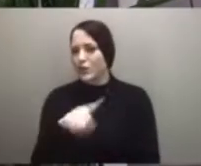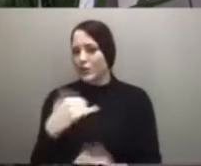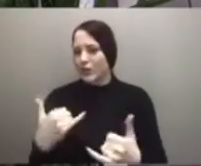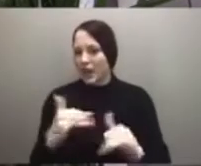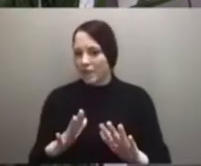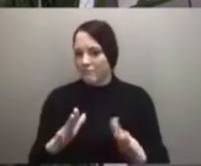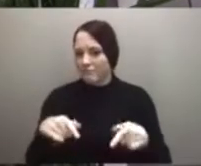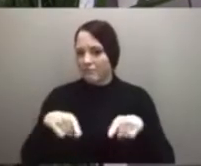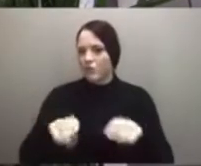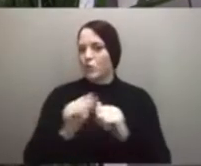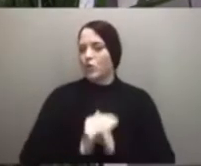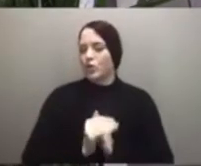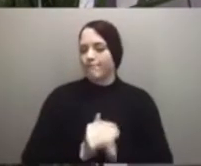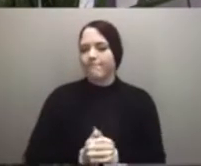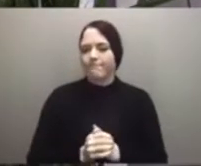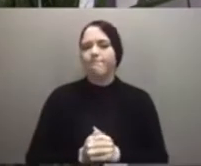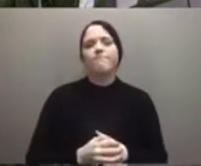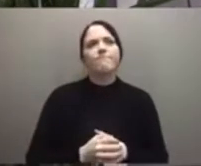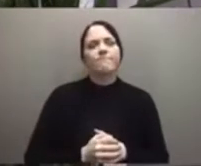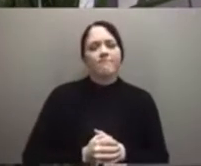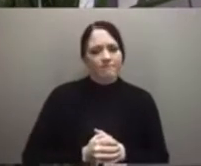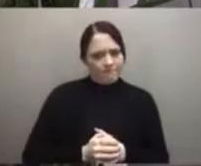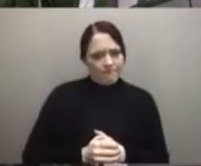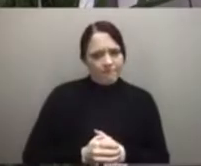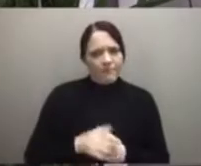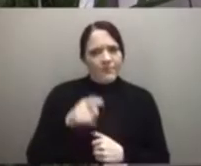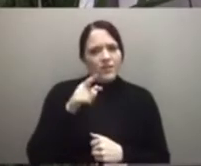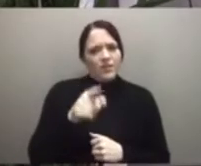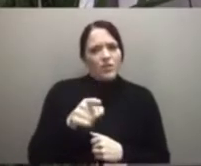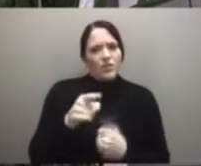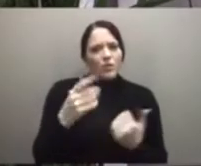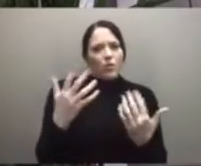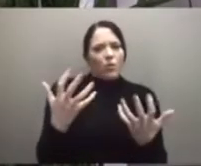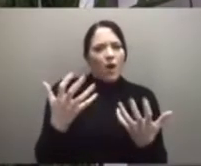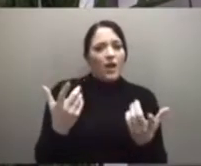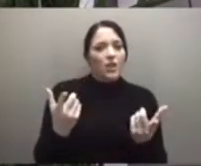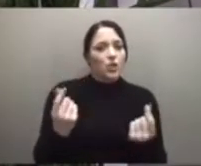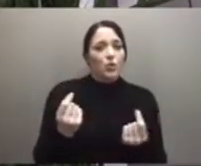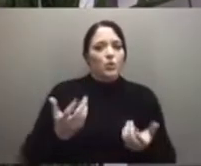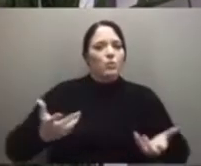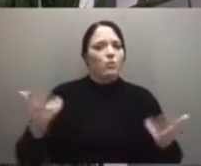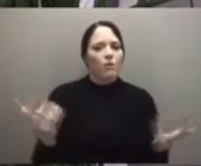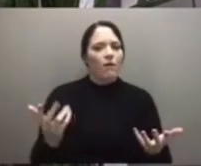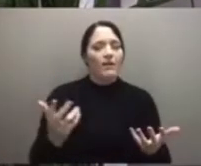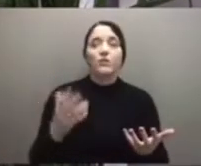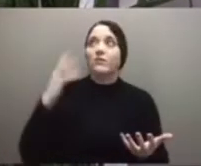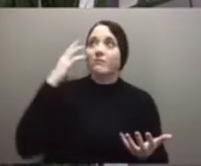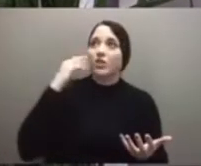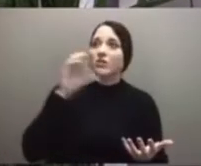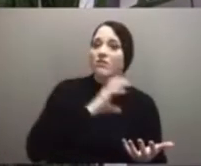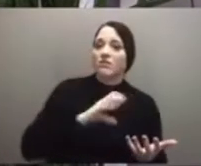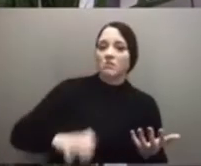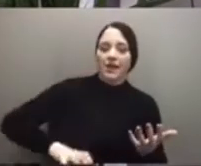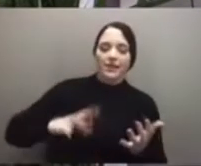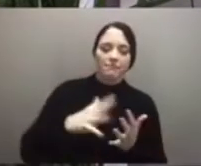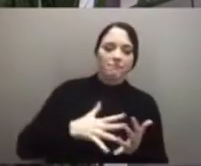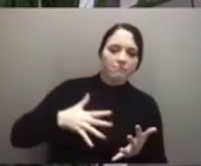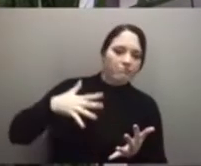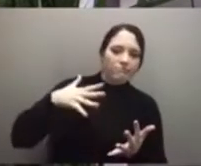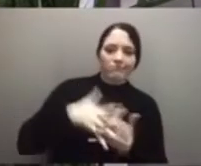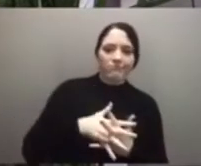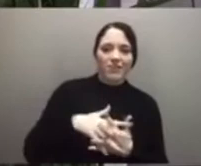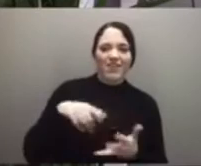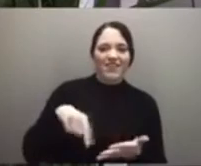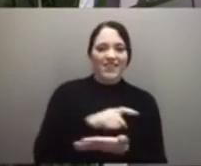you intend to do to experience the manifestation of Christ in your life this week and